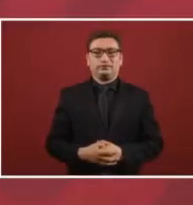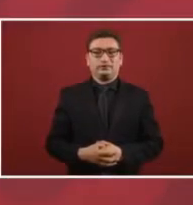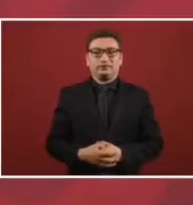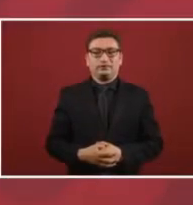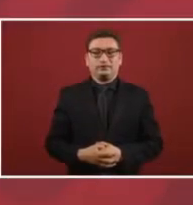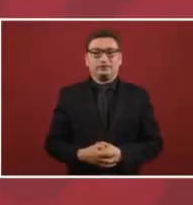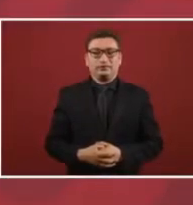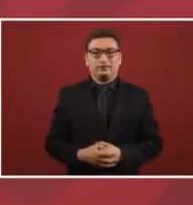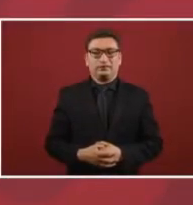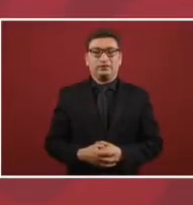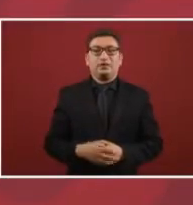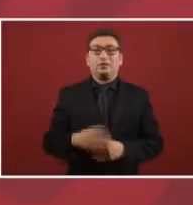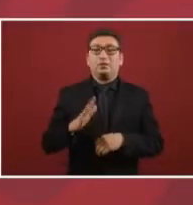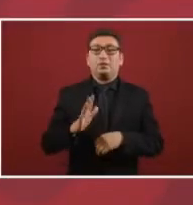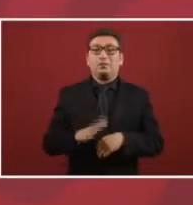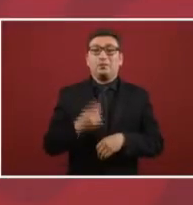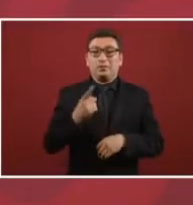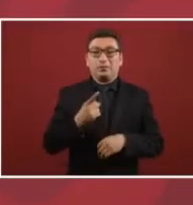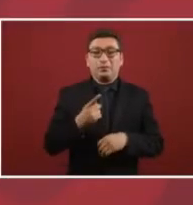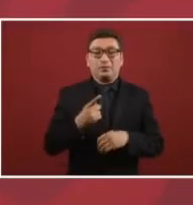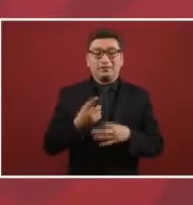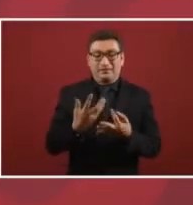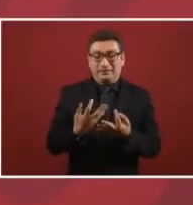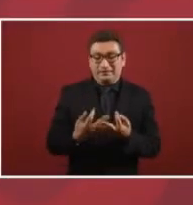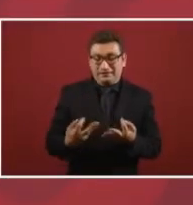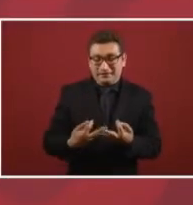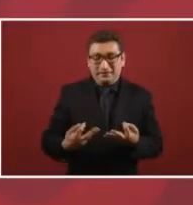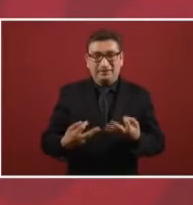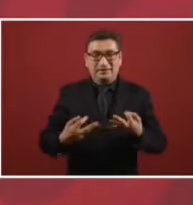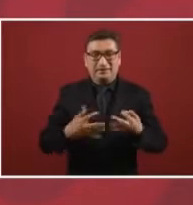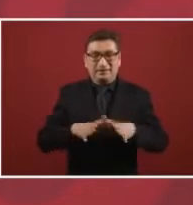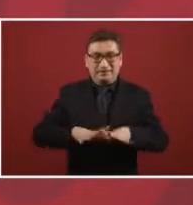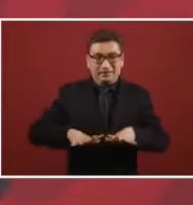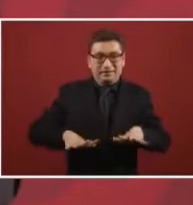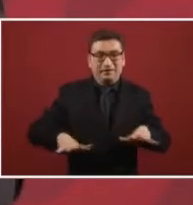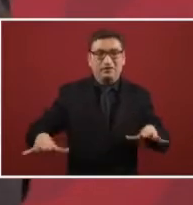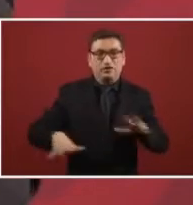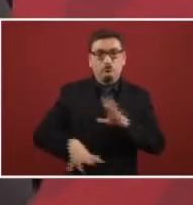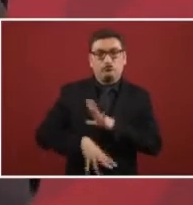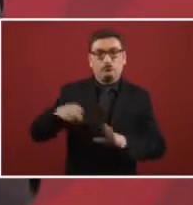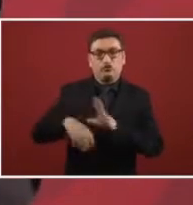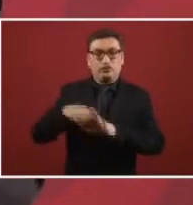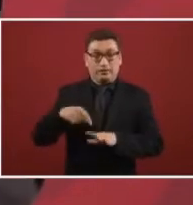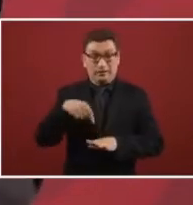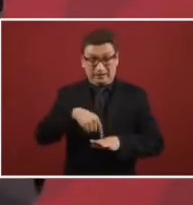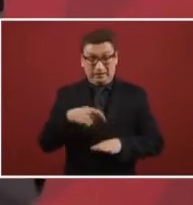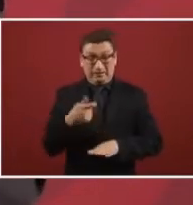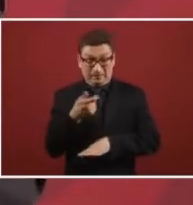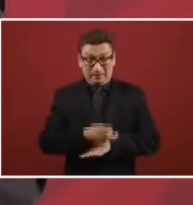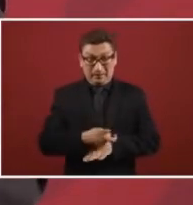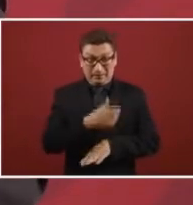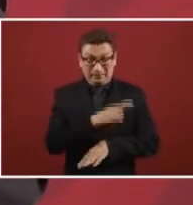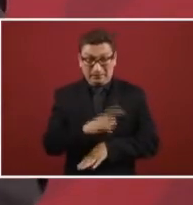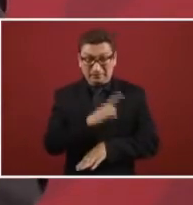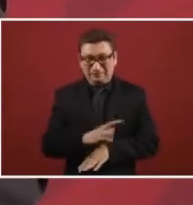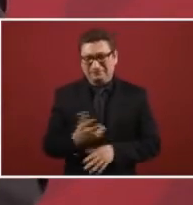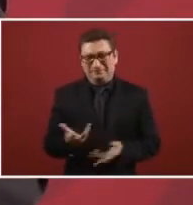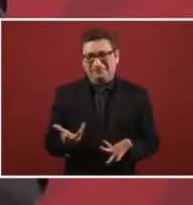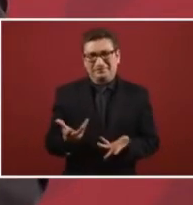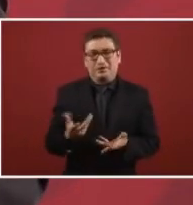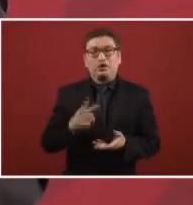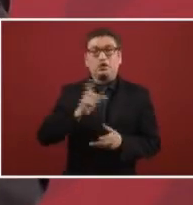because you don't have to pay rent to nature to extract a barrel of oil